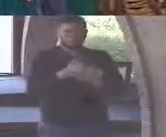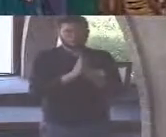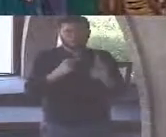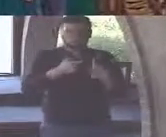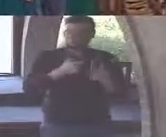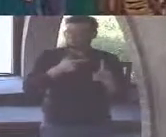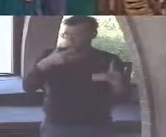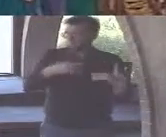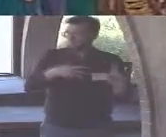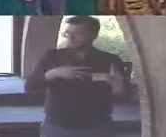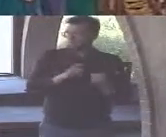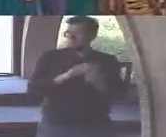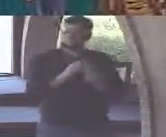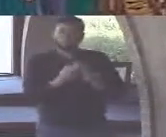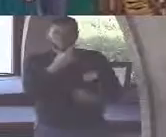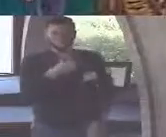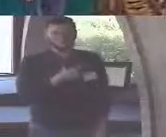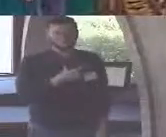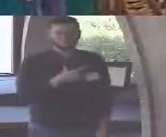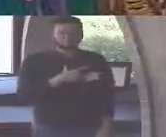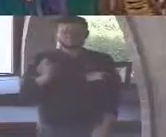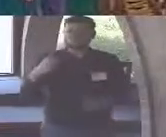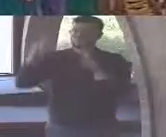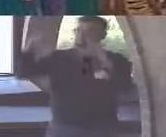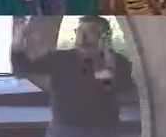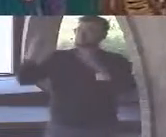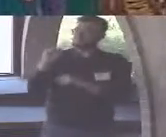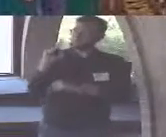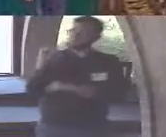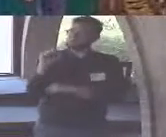quote from you know Susan Nietzsche